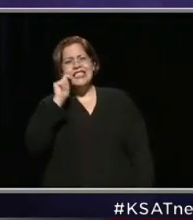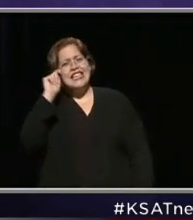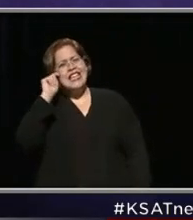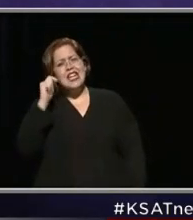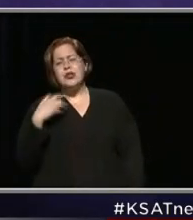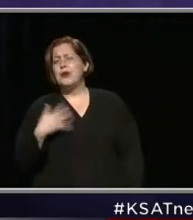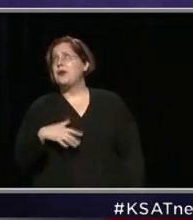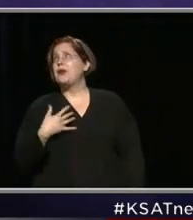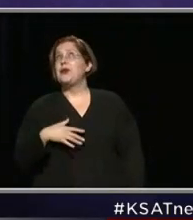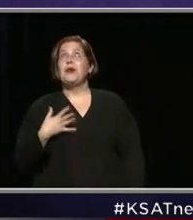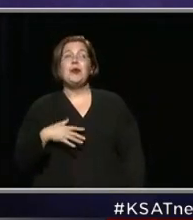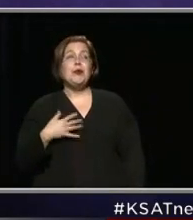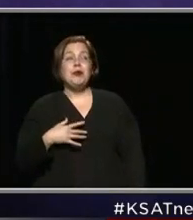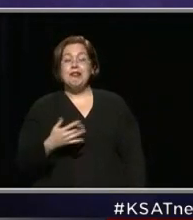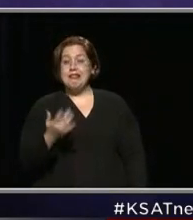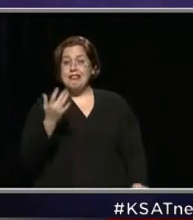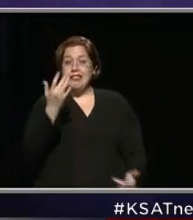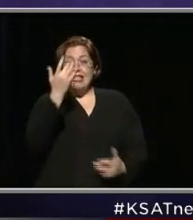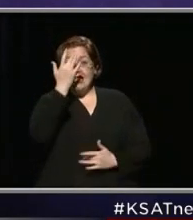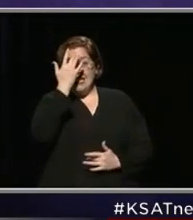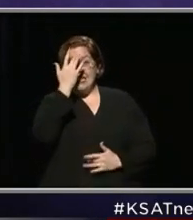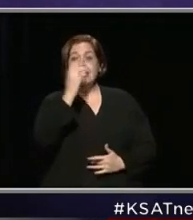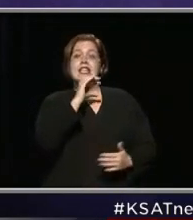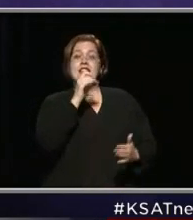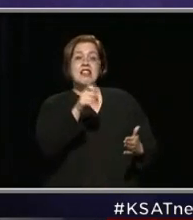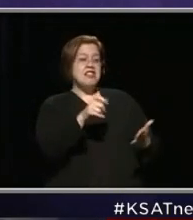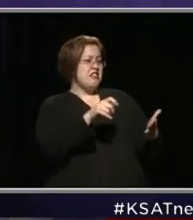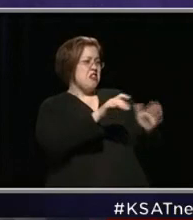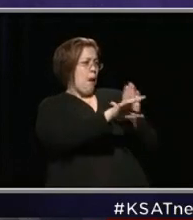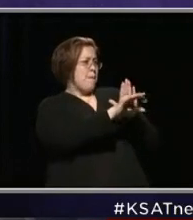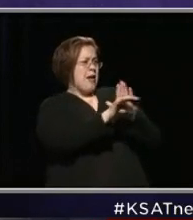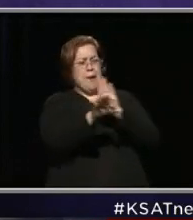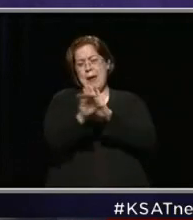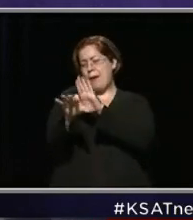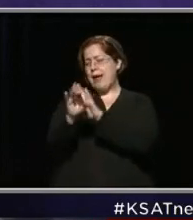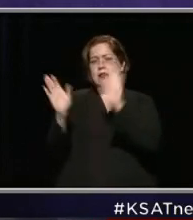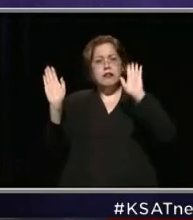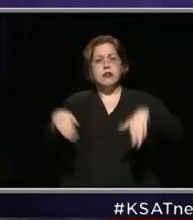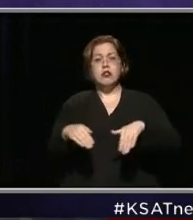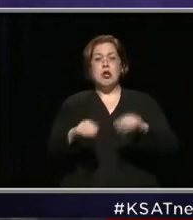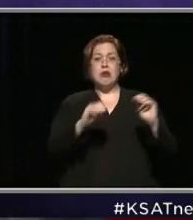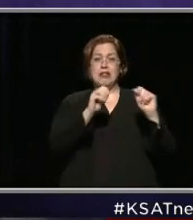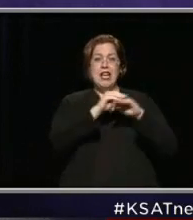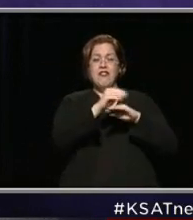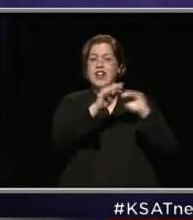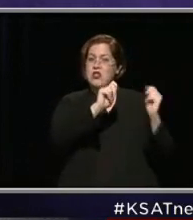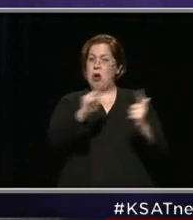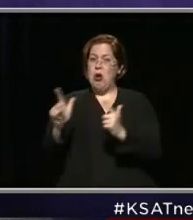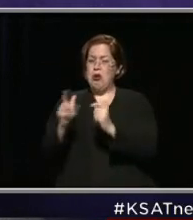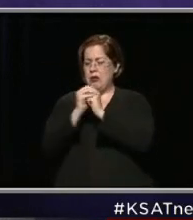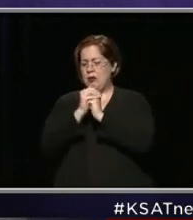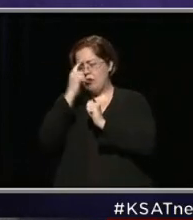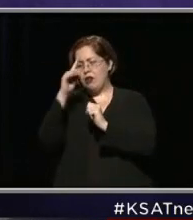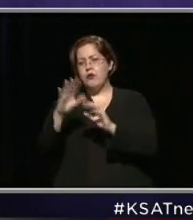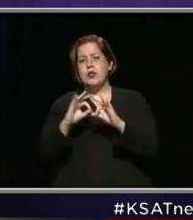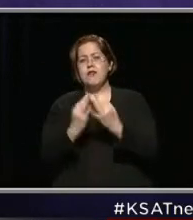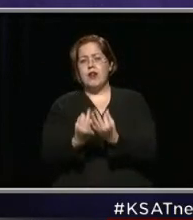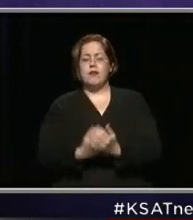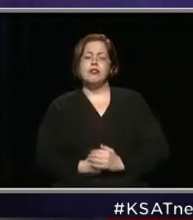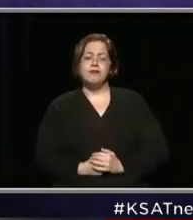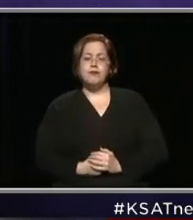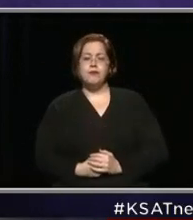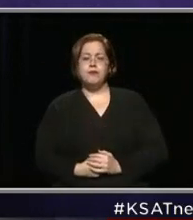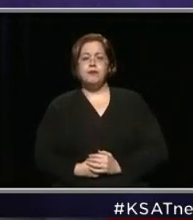disease does not discriminate, and we certainly send our prayers and wishes to his family as well.